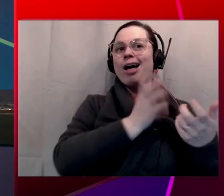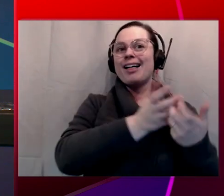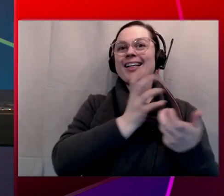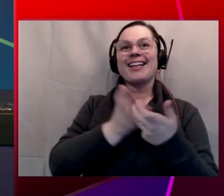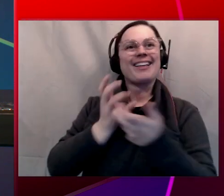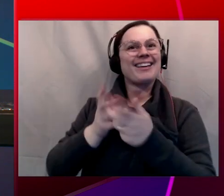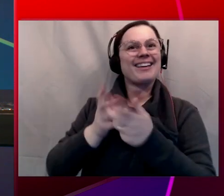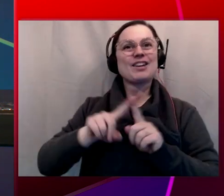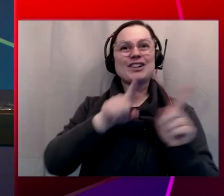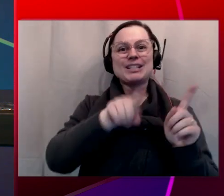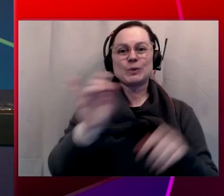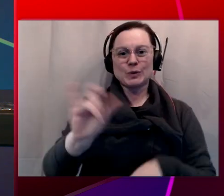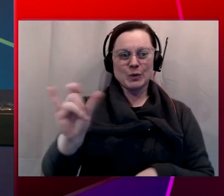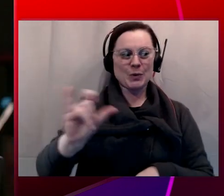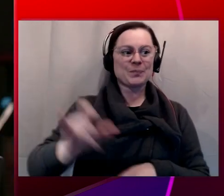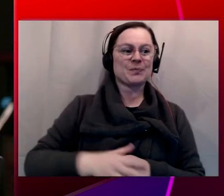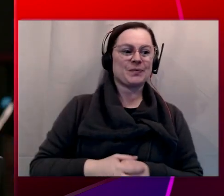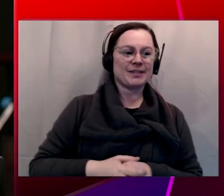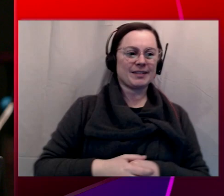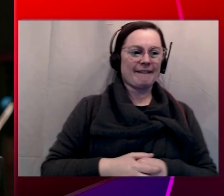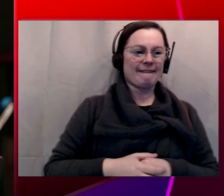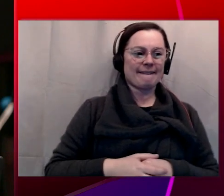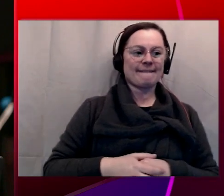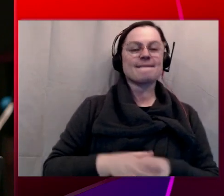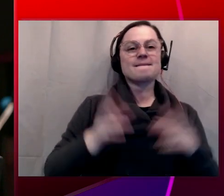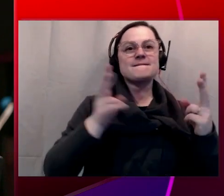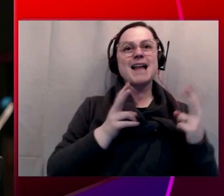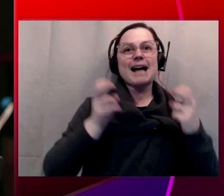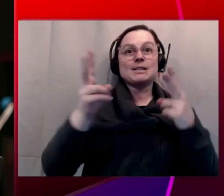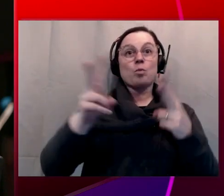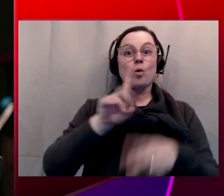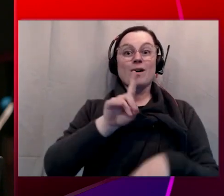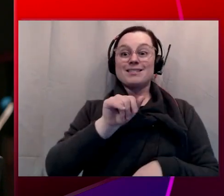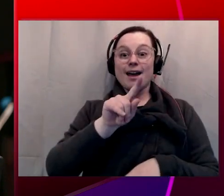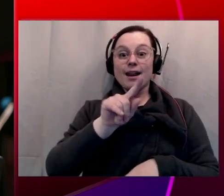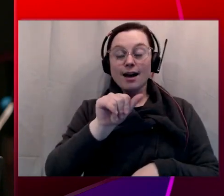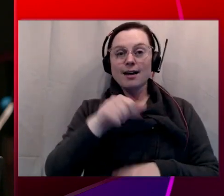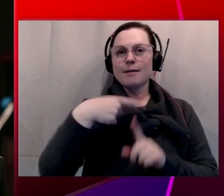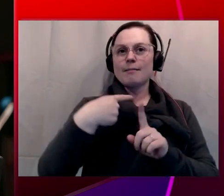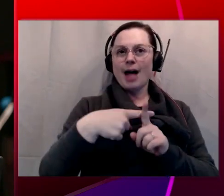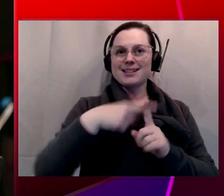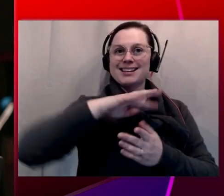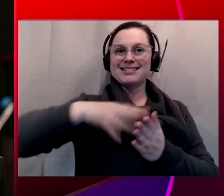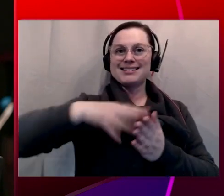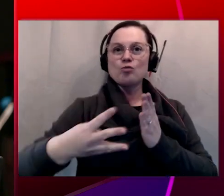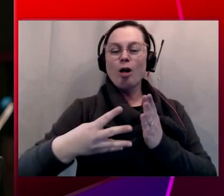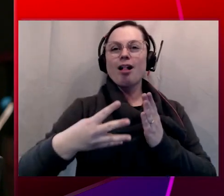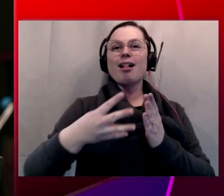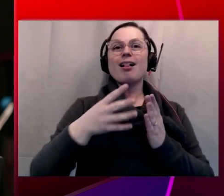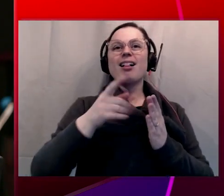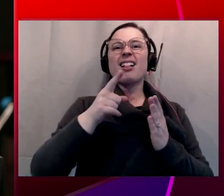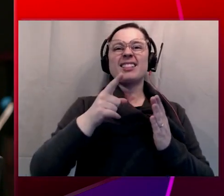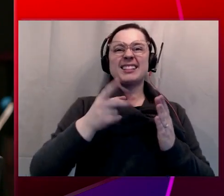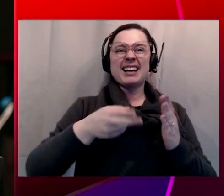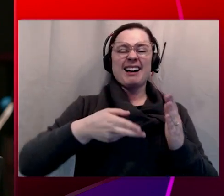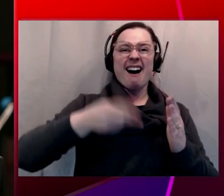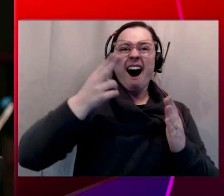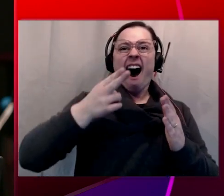We can schedule the export of data. As well as the scheduling of highly formatted pixel perfect